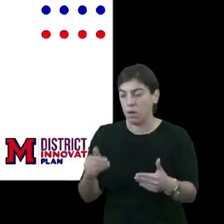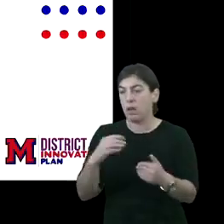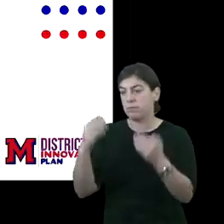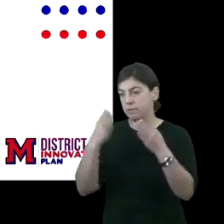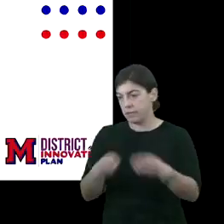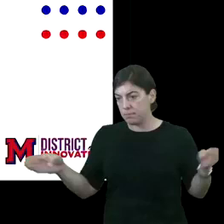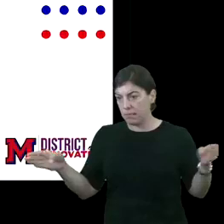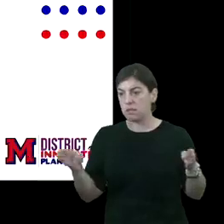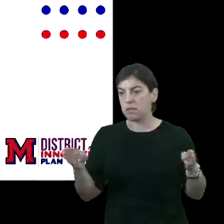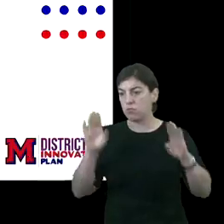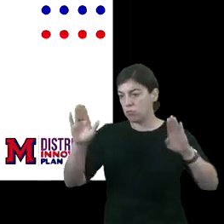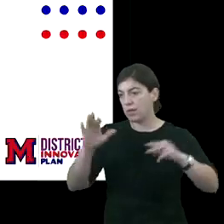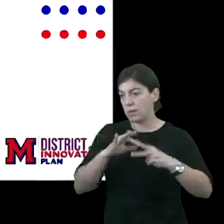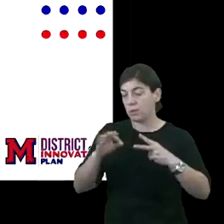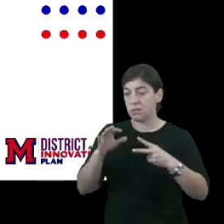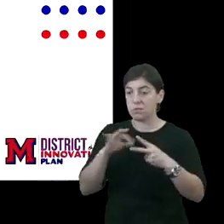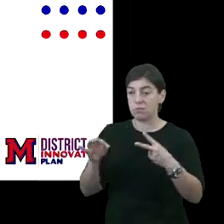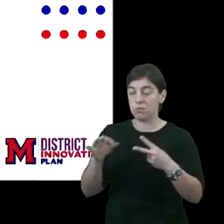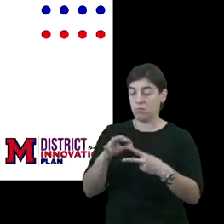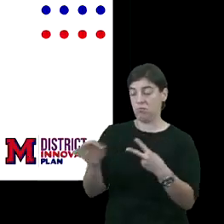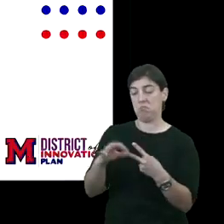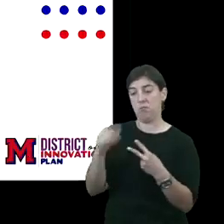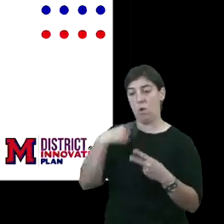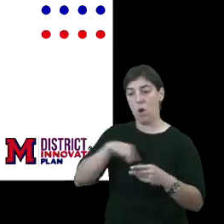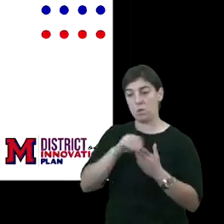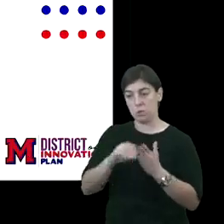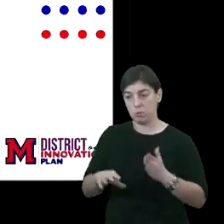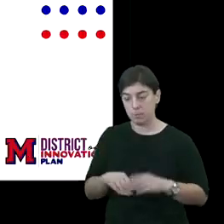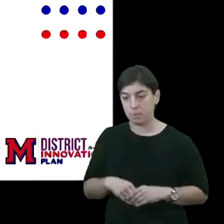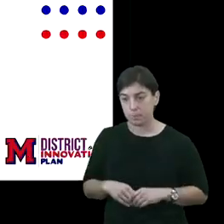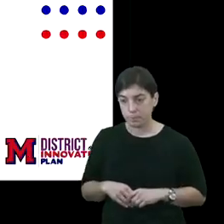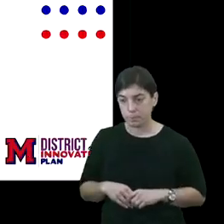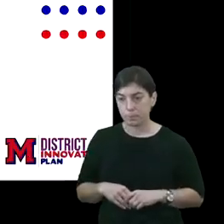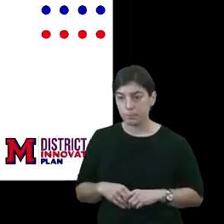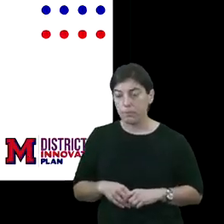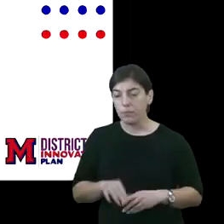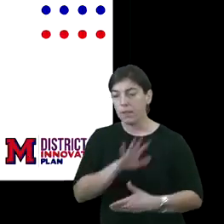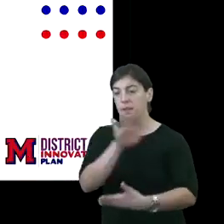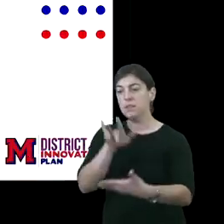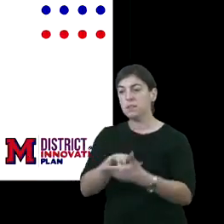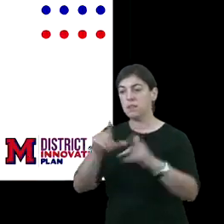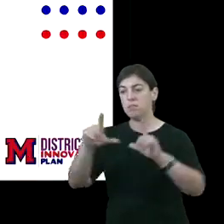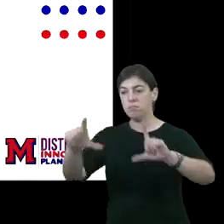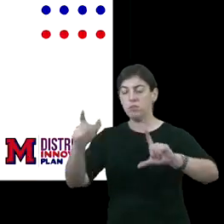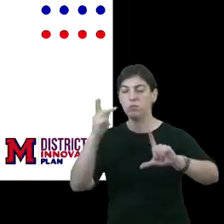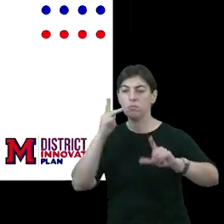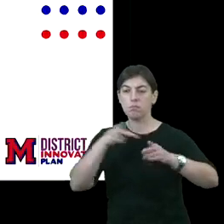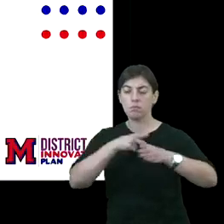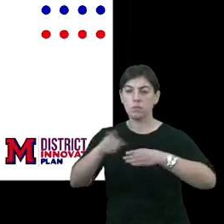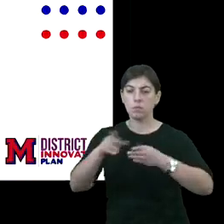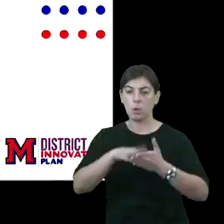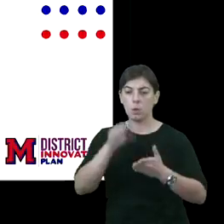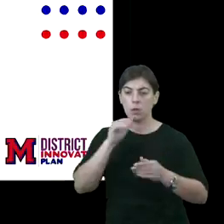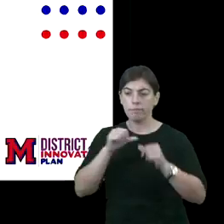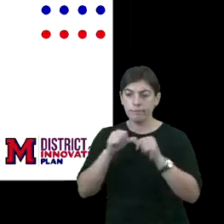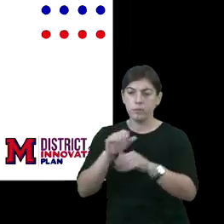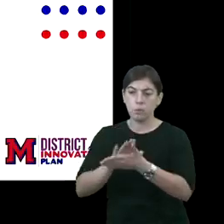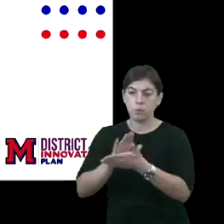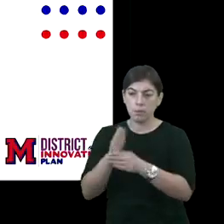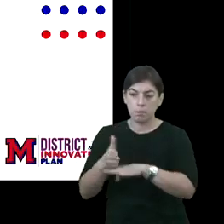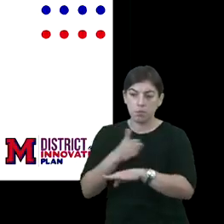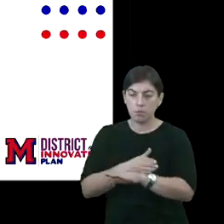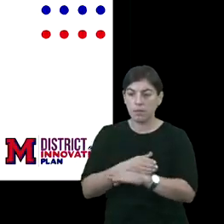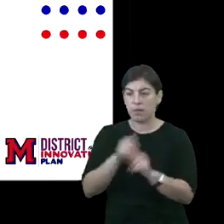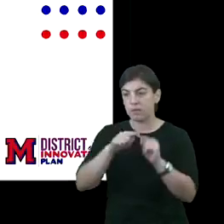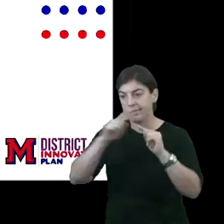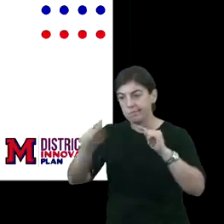expanding great choice options for our students. In the center, you'll see professional learning and continuous school improvement. So this is a